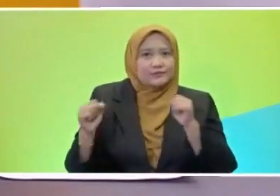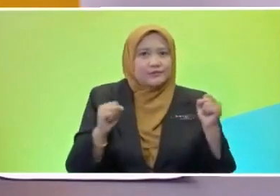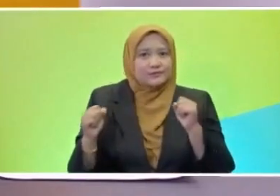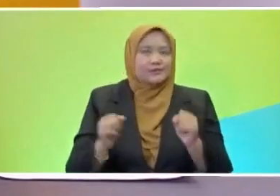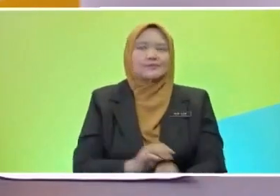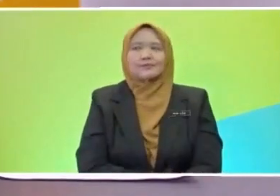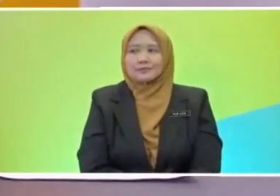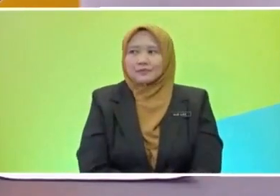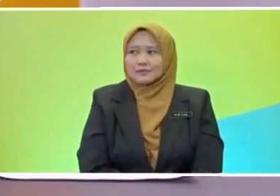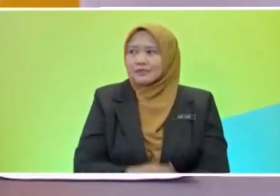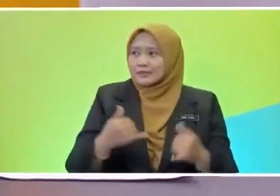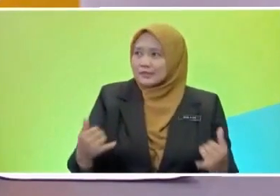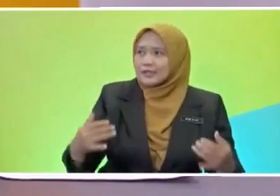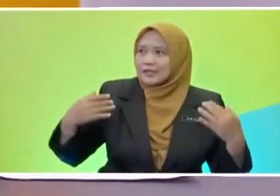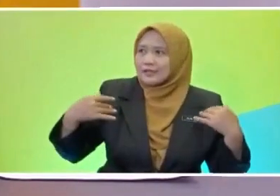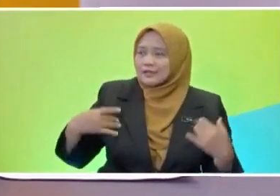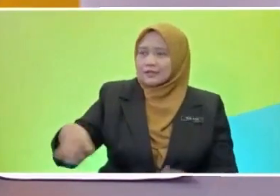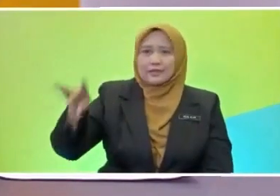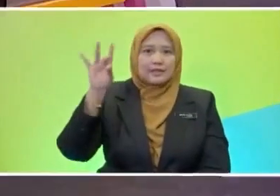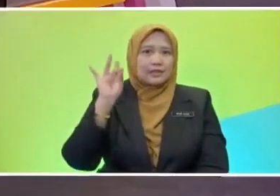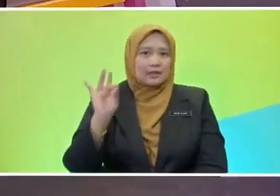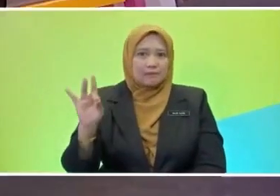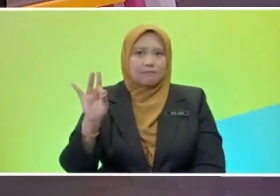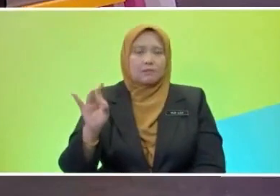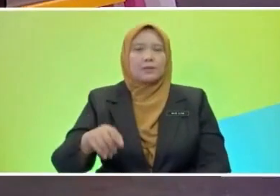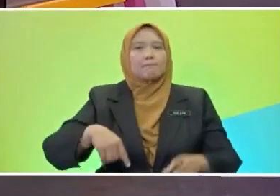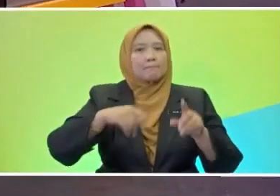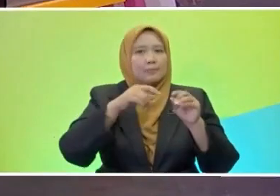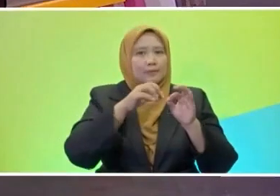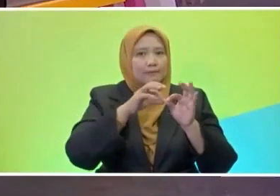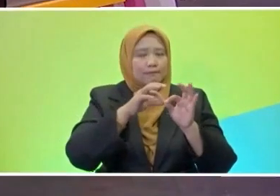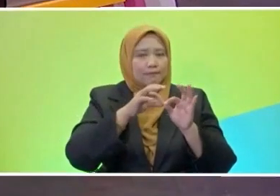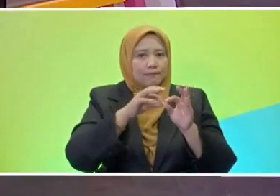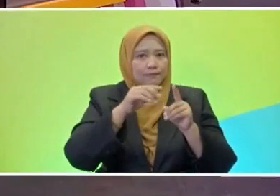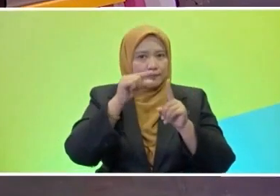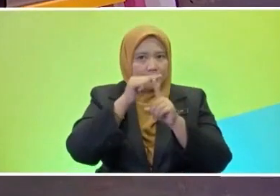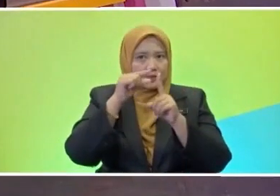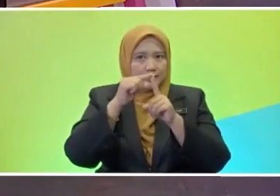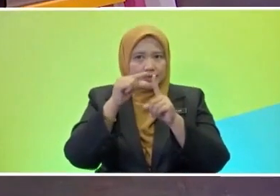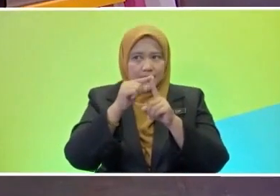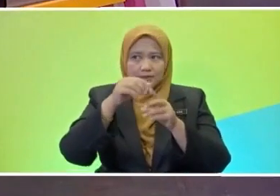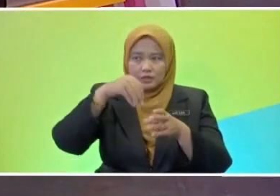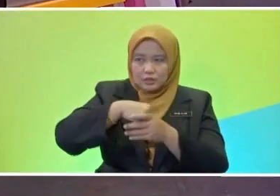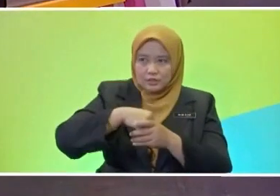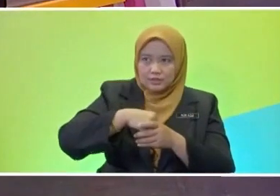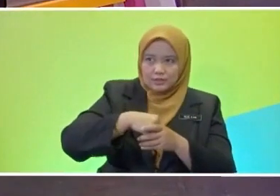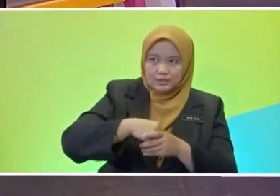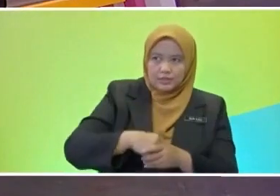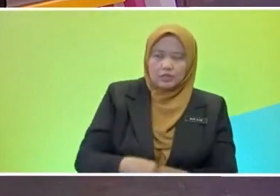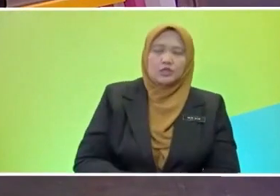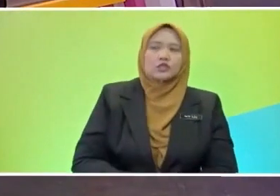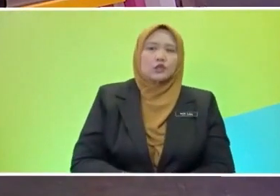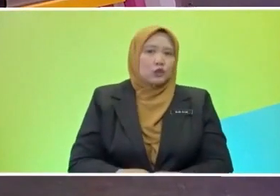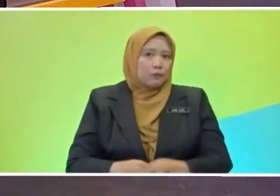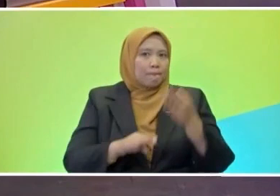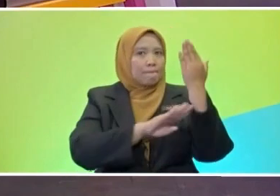we have eight verbs in the verb shaker. Okay. verbs. Yeah, eight verbs over here, all